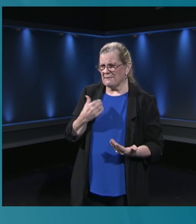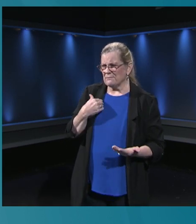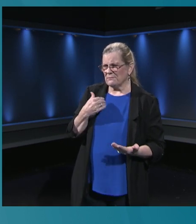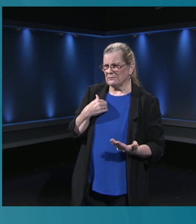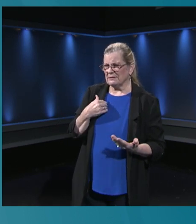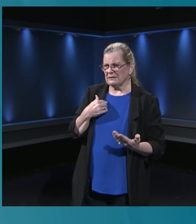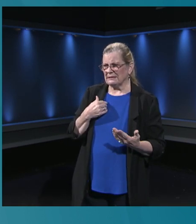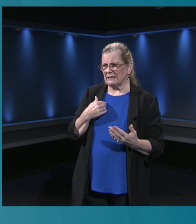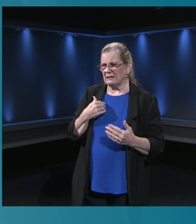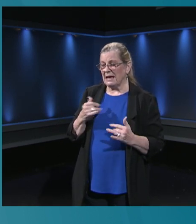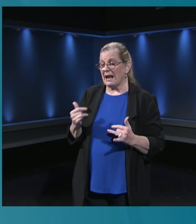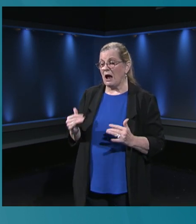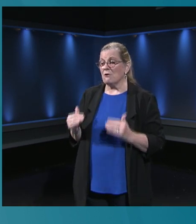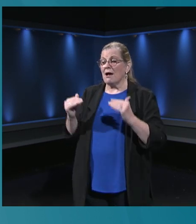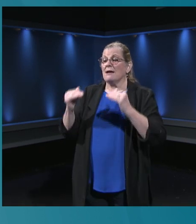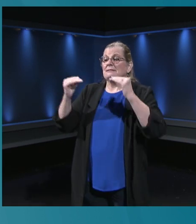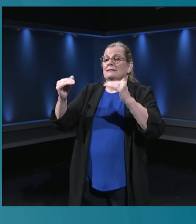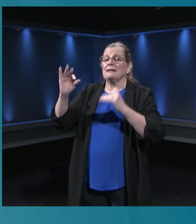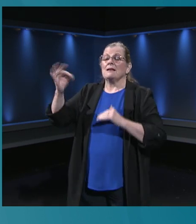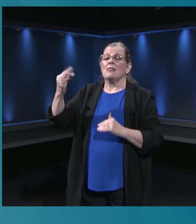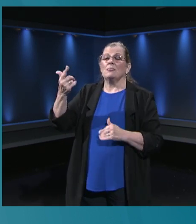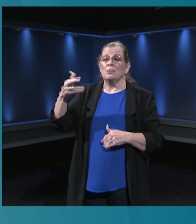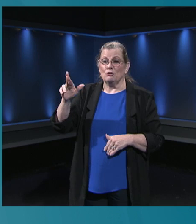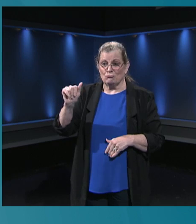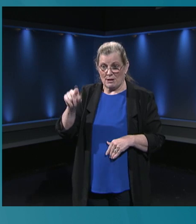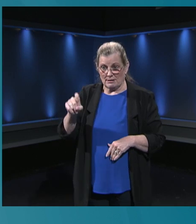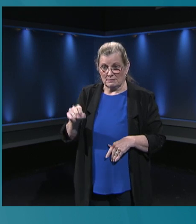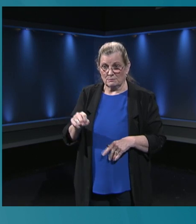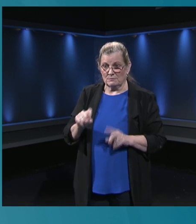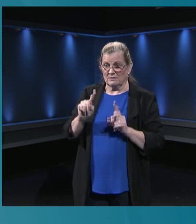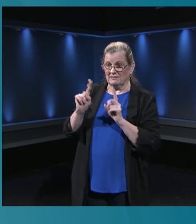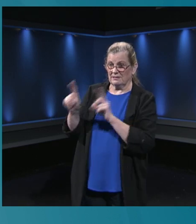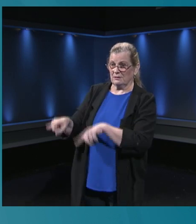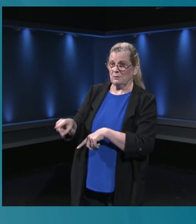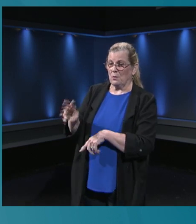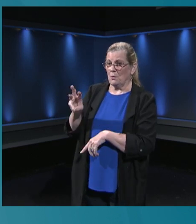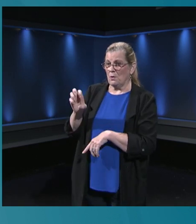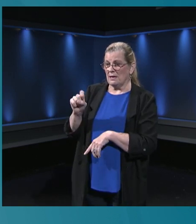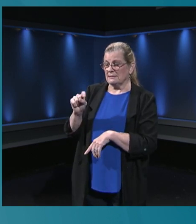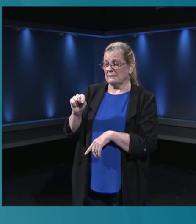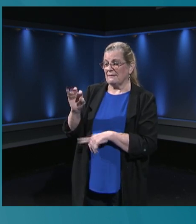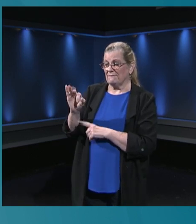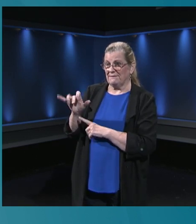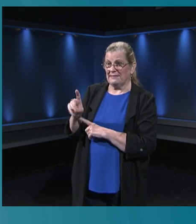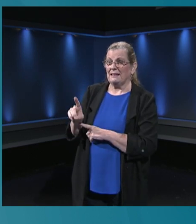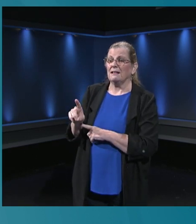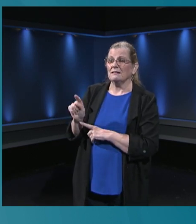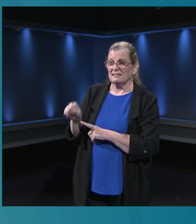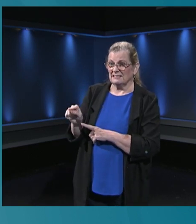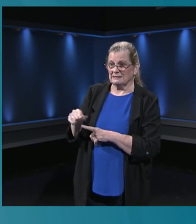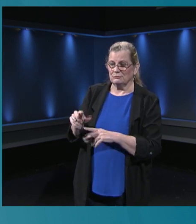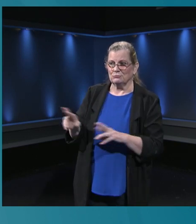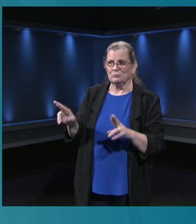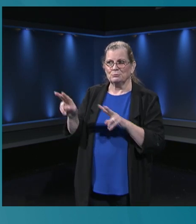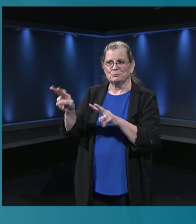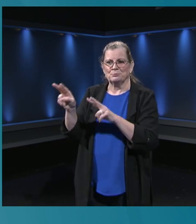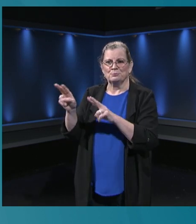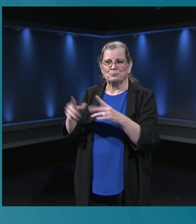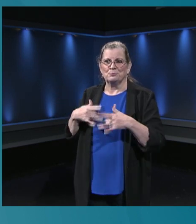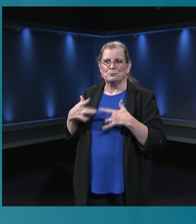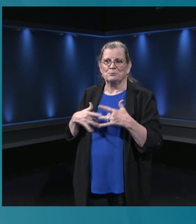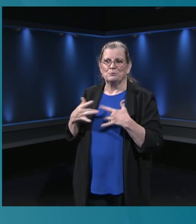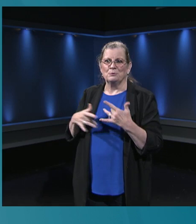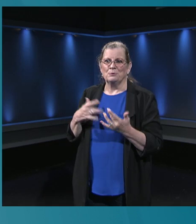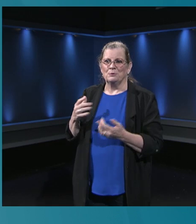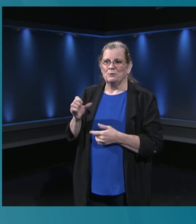bit nervous about that. She's going to Westfield and she gets hers tomorrow. So very excited about her to learn about. And she's using Schoology, which is cool. And